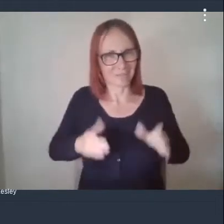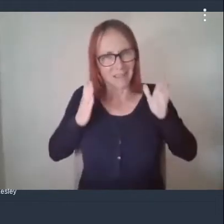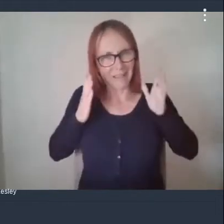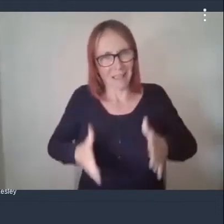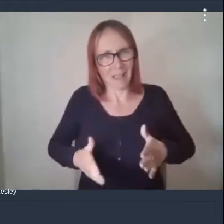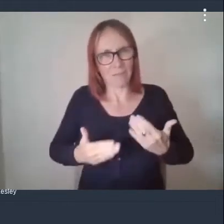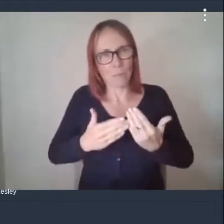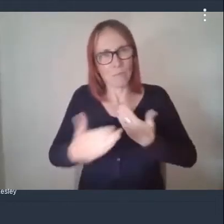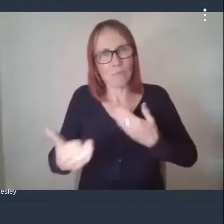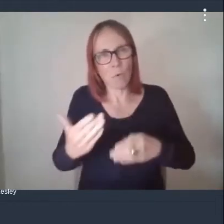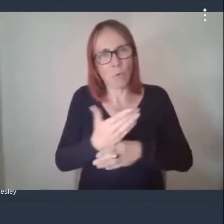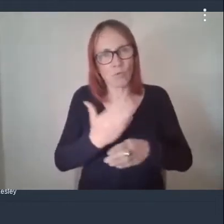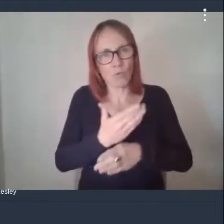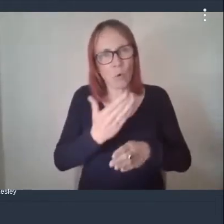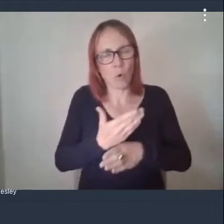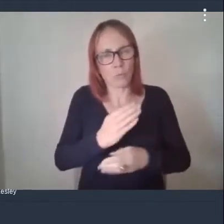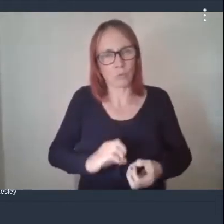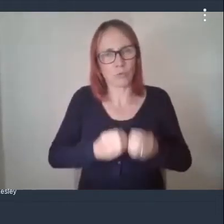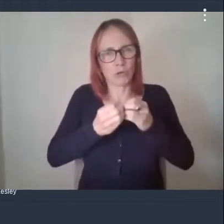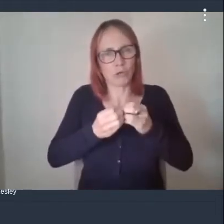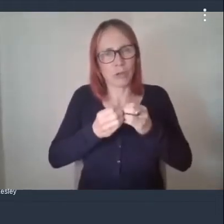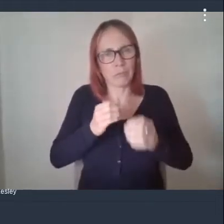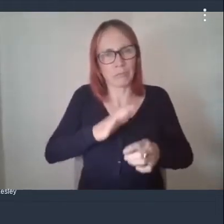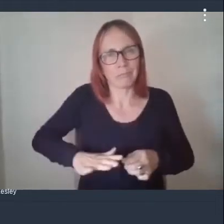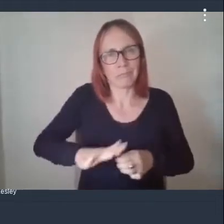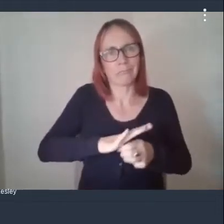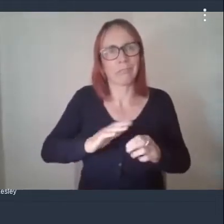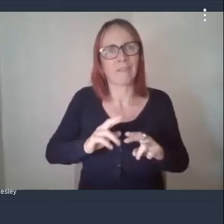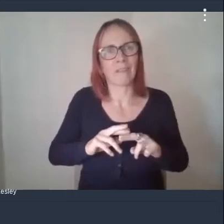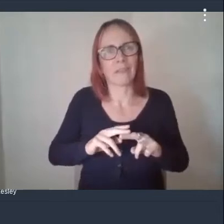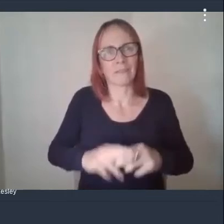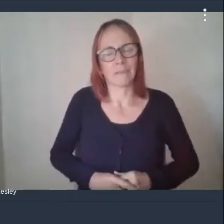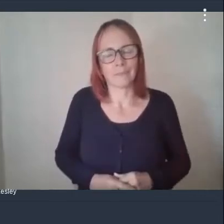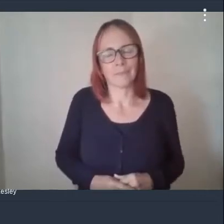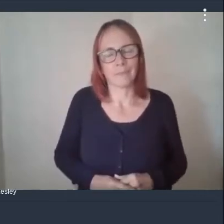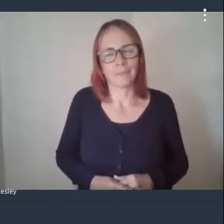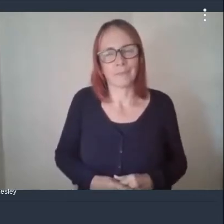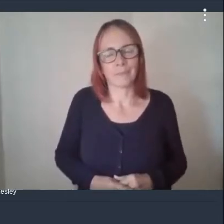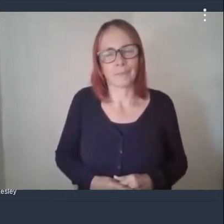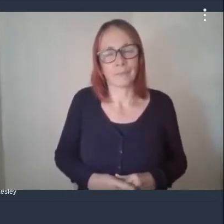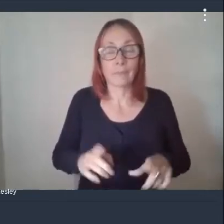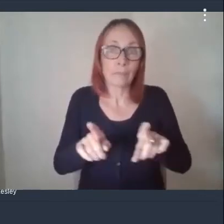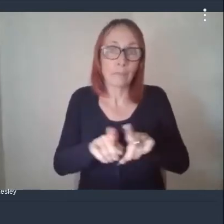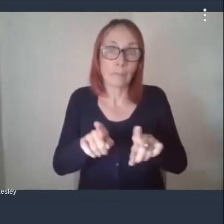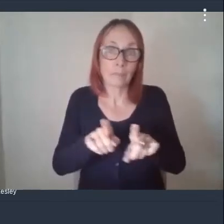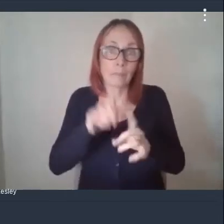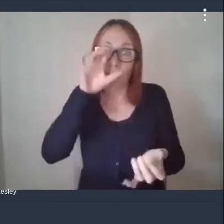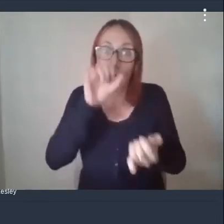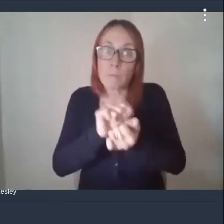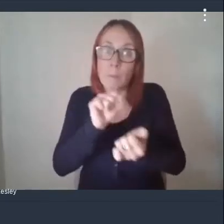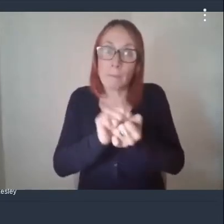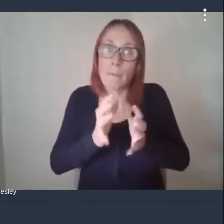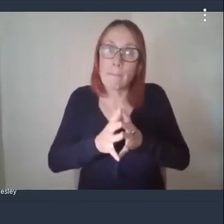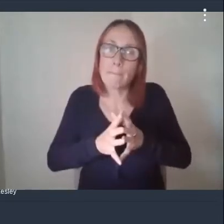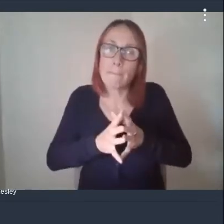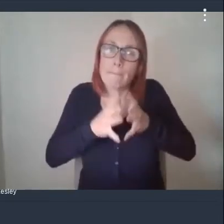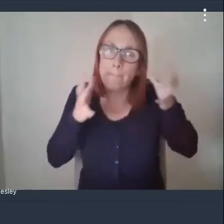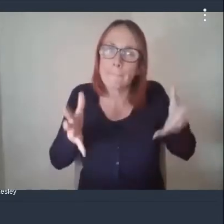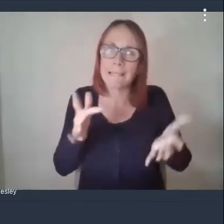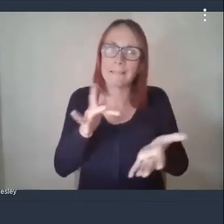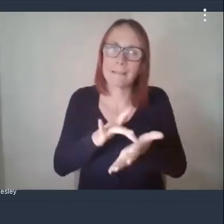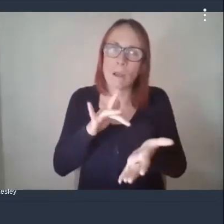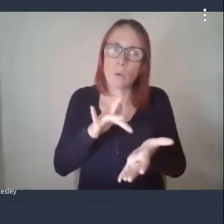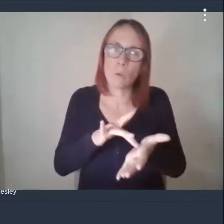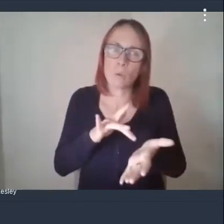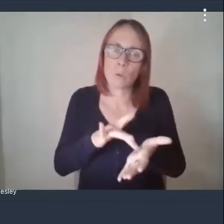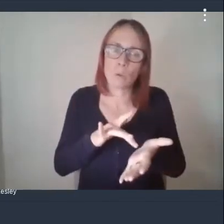area i think the other thing we've got to remember is apart from the the bigger towns and the fact that we've got